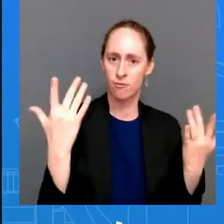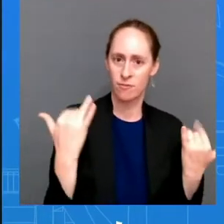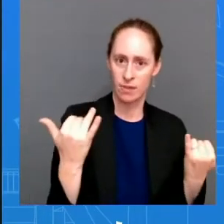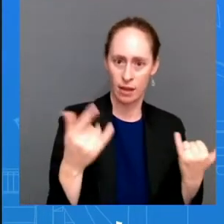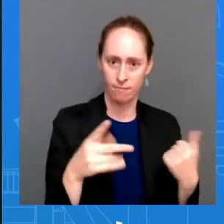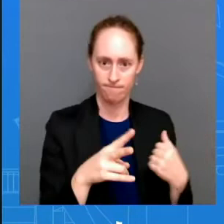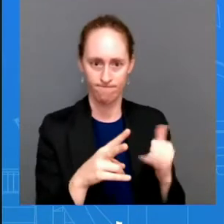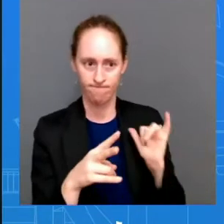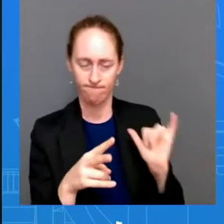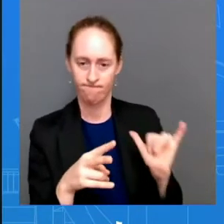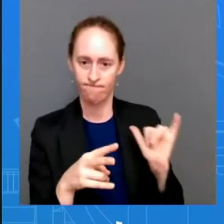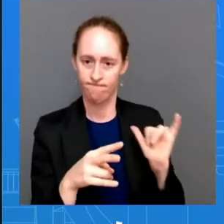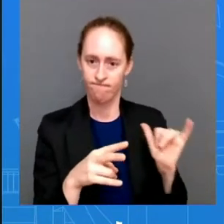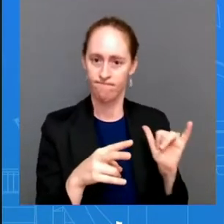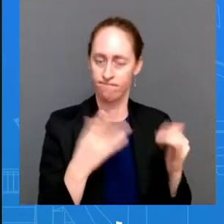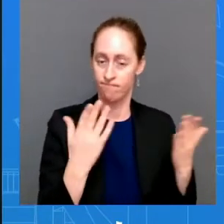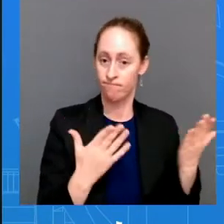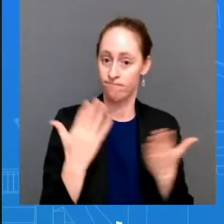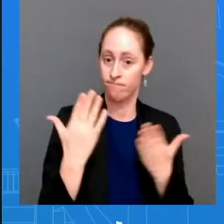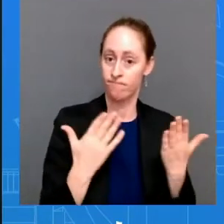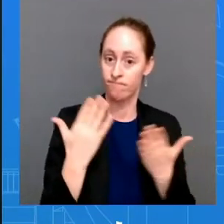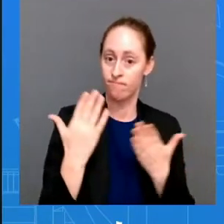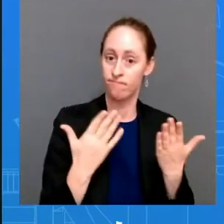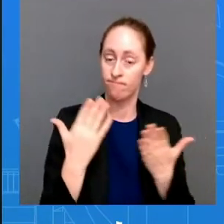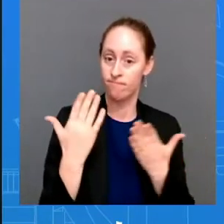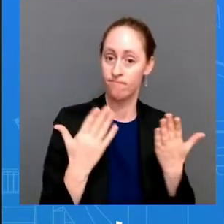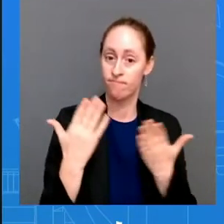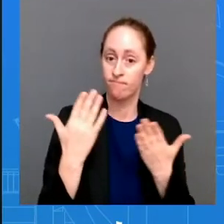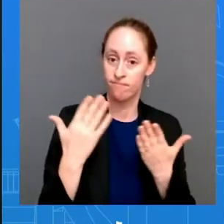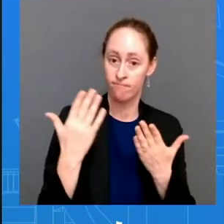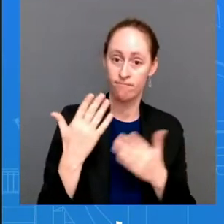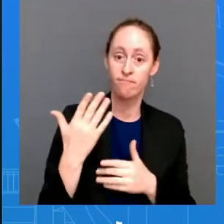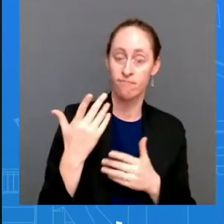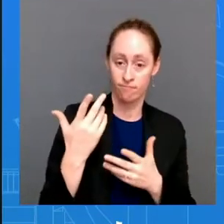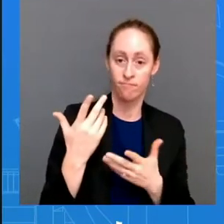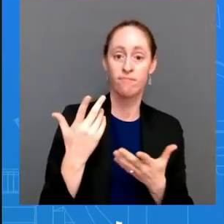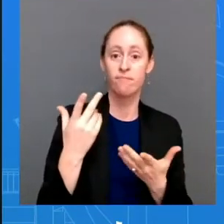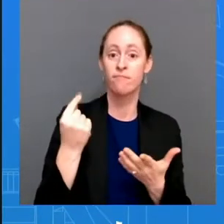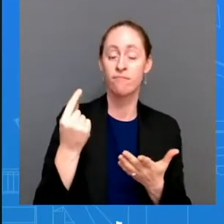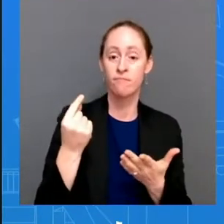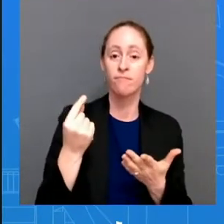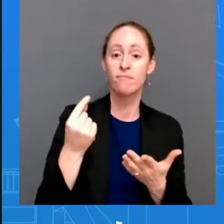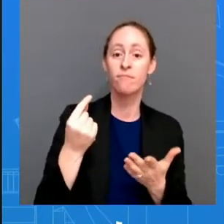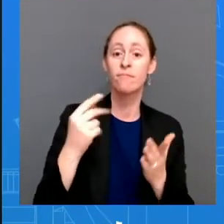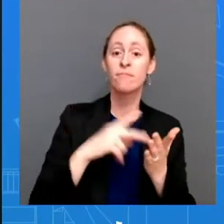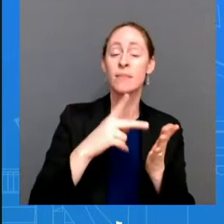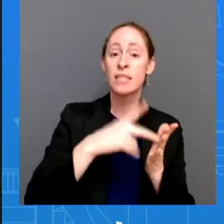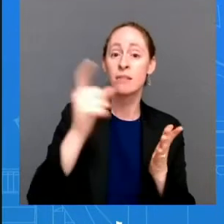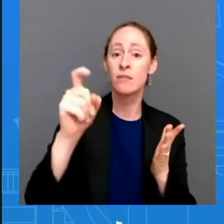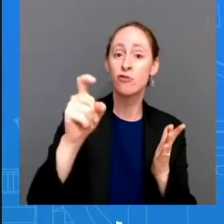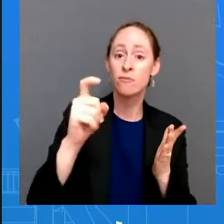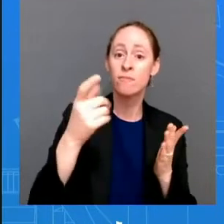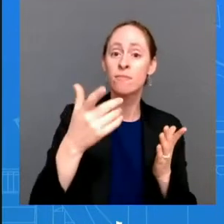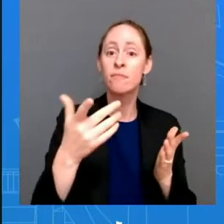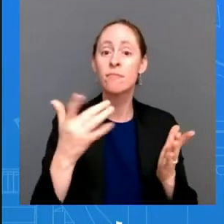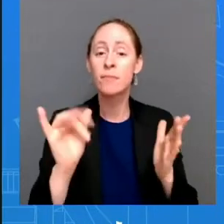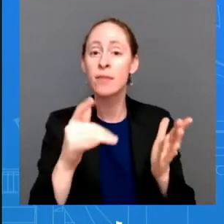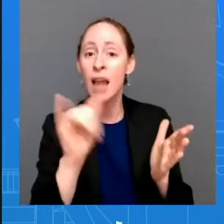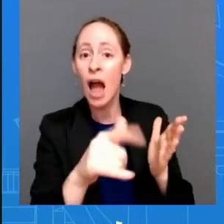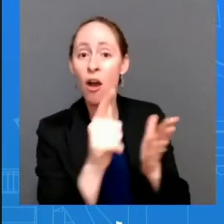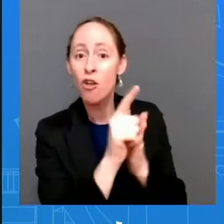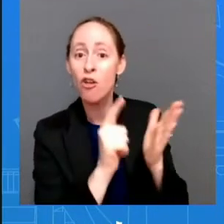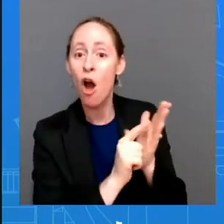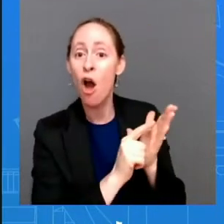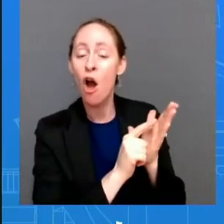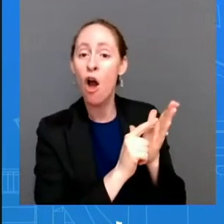know the height amendment is law and we're gonna we're gonna follow that law uh um so i'm not gonna get into more than that but i